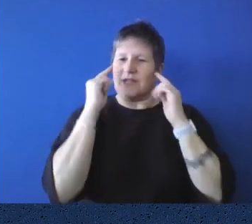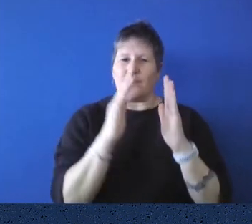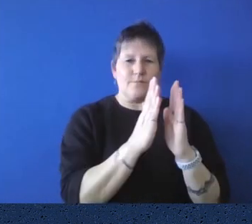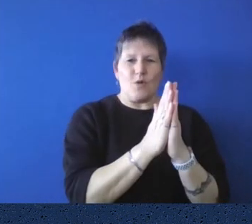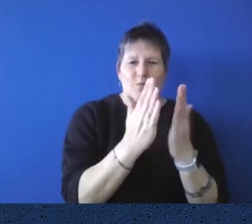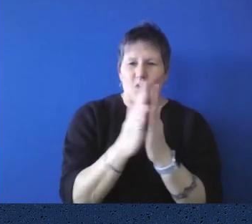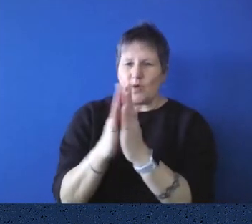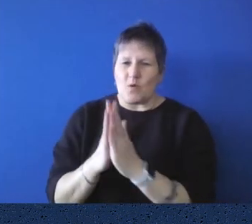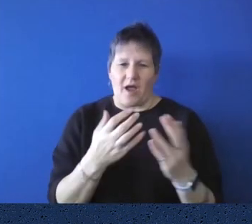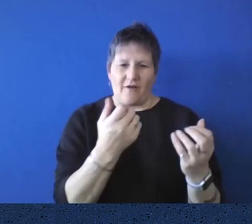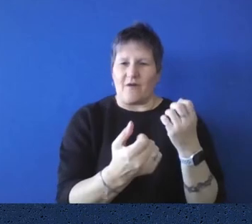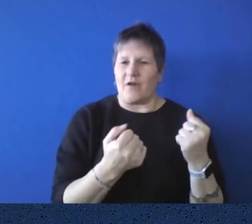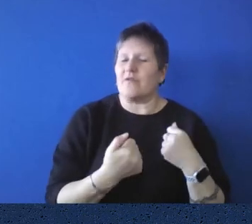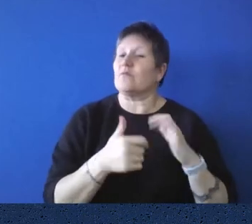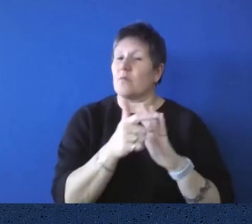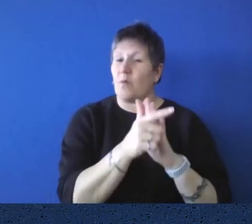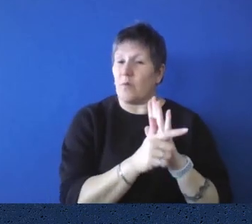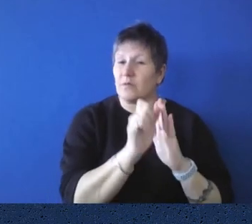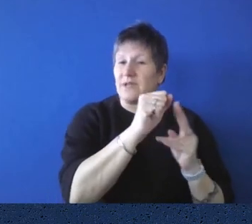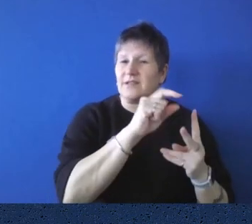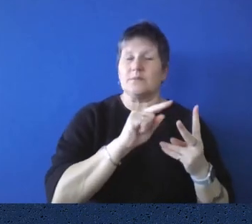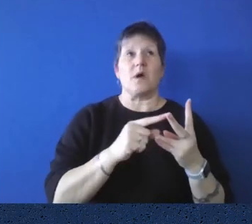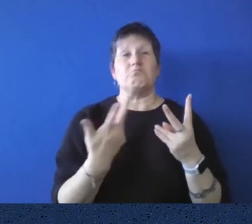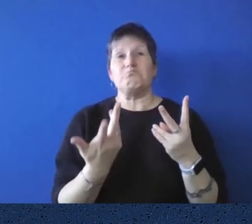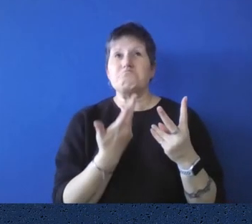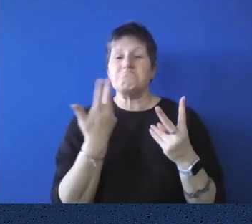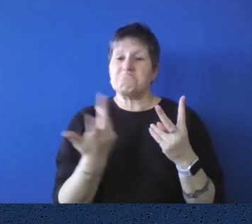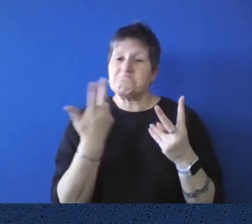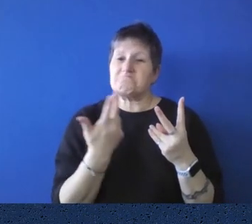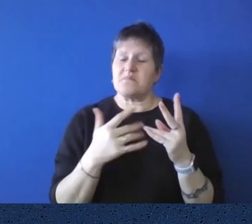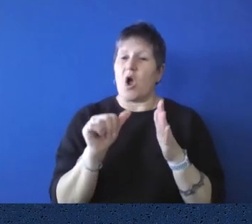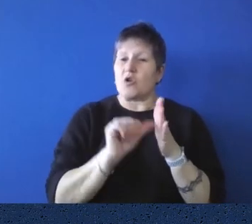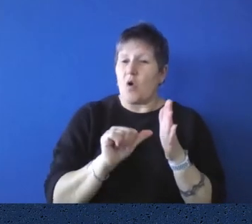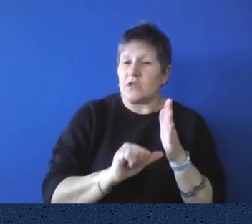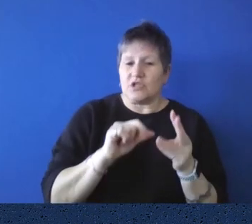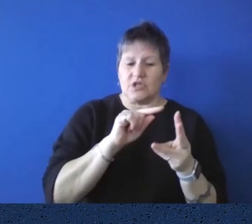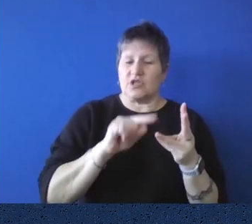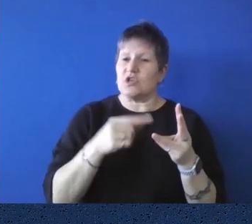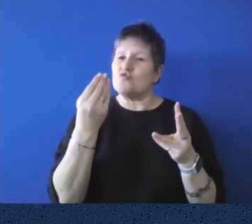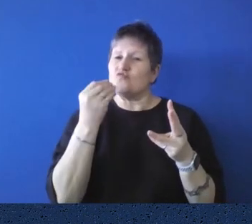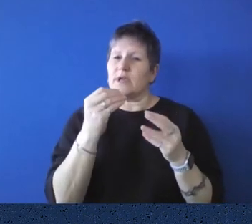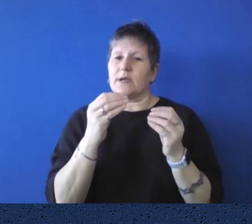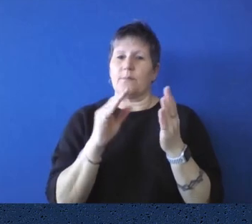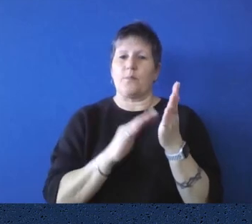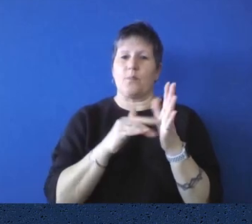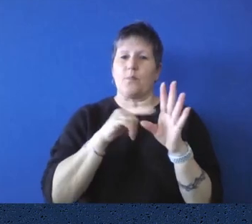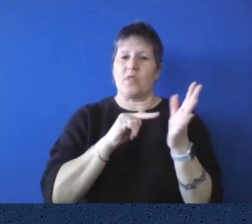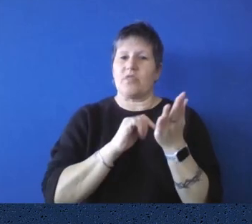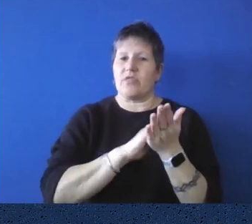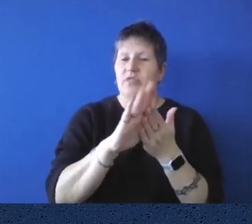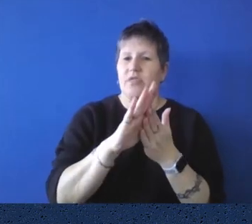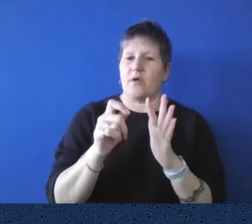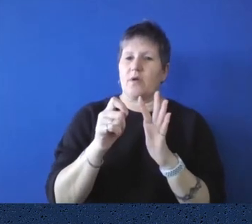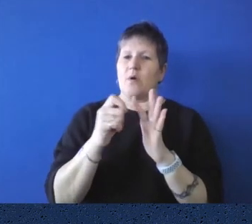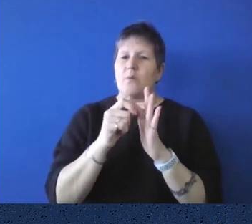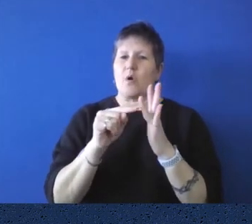included not just legislation but it included things like archaeology, Greek mythology, poetry. Taxi-dermy.